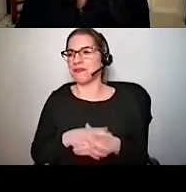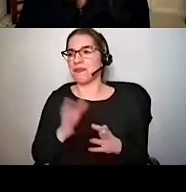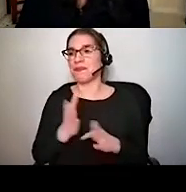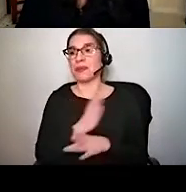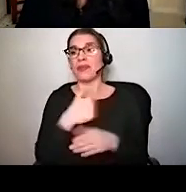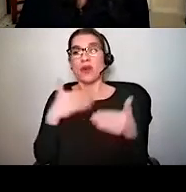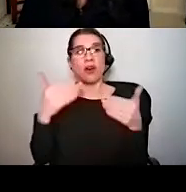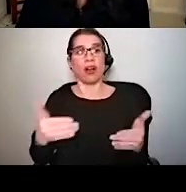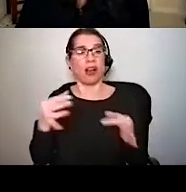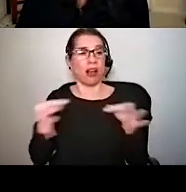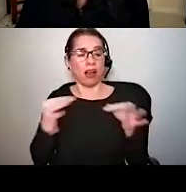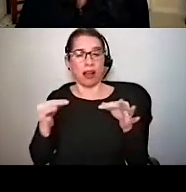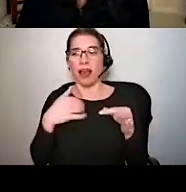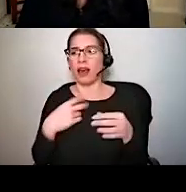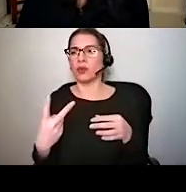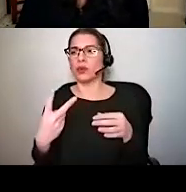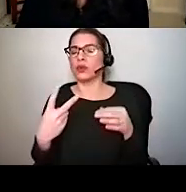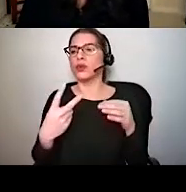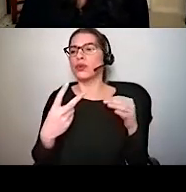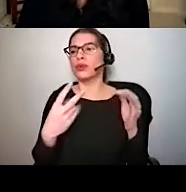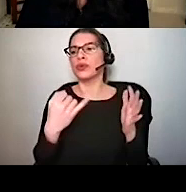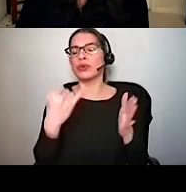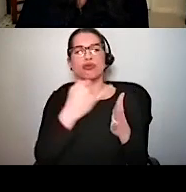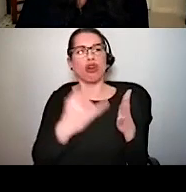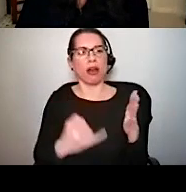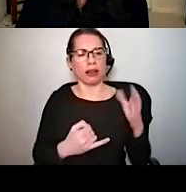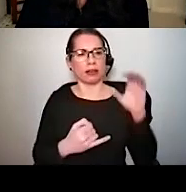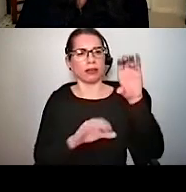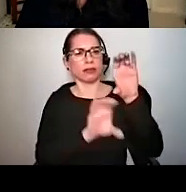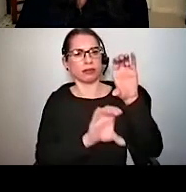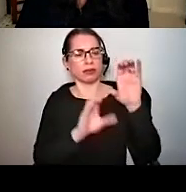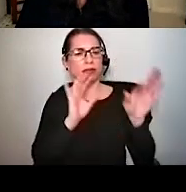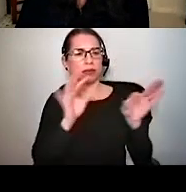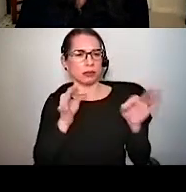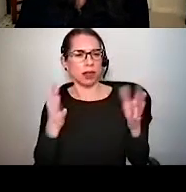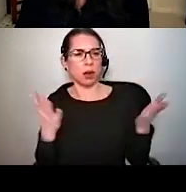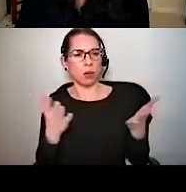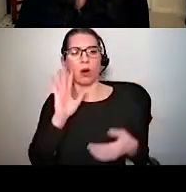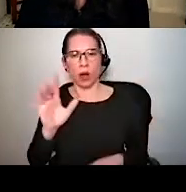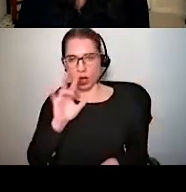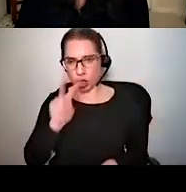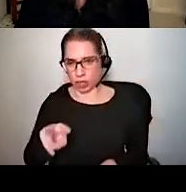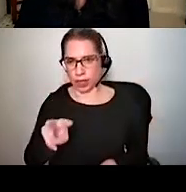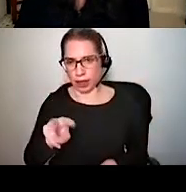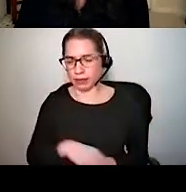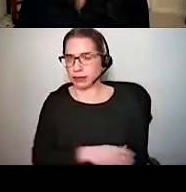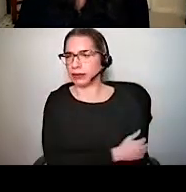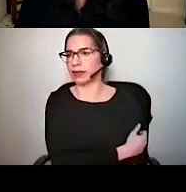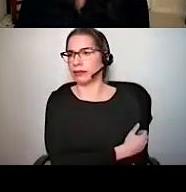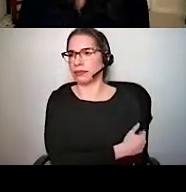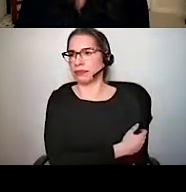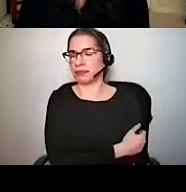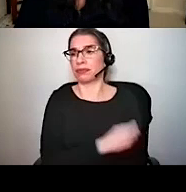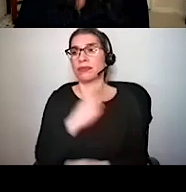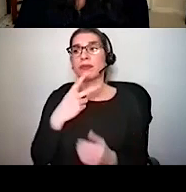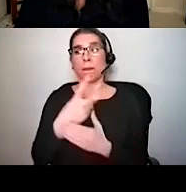two illustrations to orient you to what we're going to be looking at. So in both cases, the orange